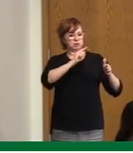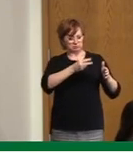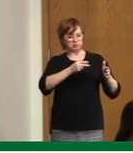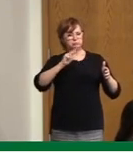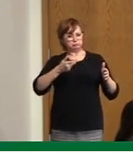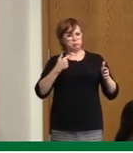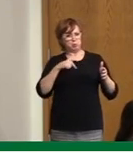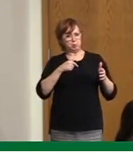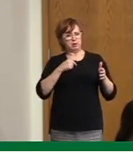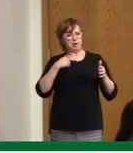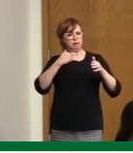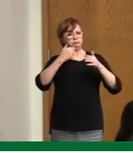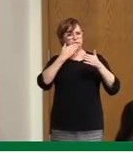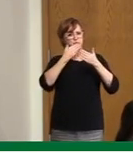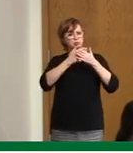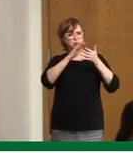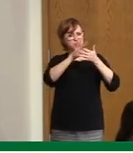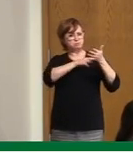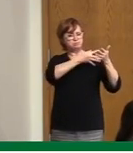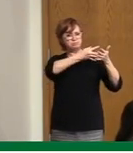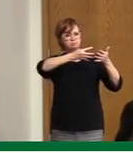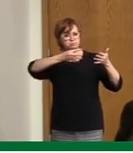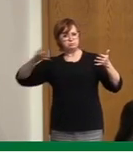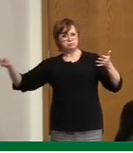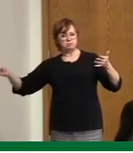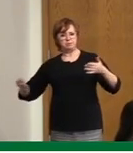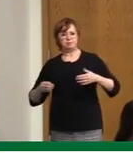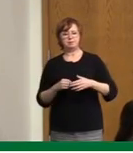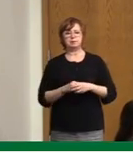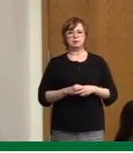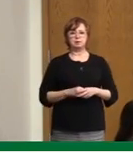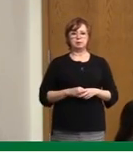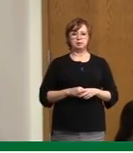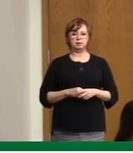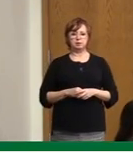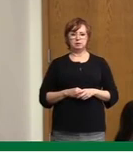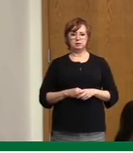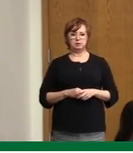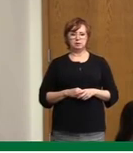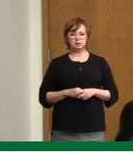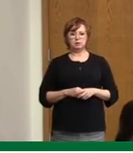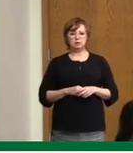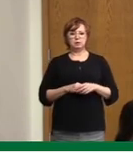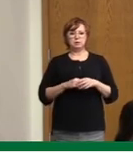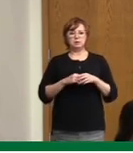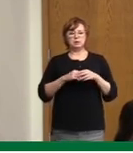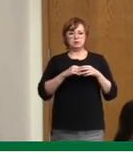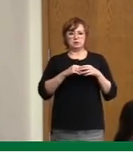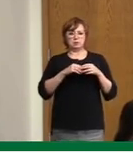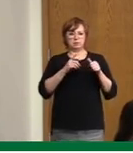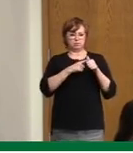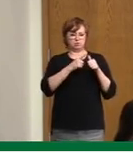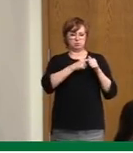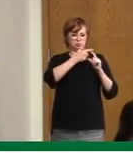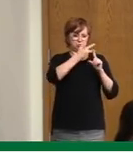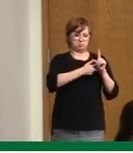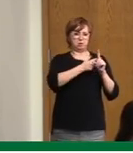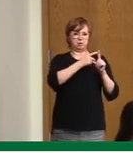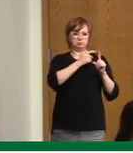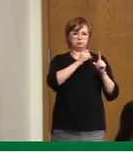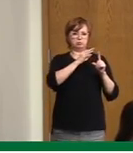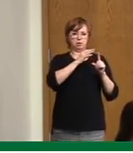vaccines as we receive in real time. And that will really be important, know, high vaccine uptake by the population